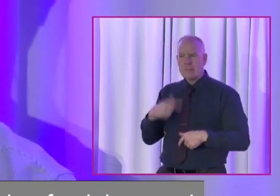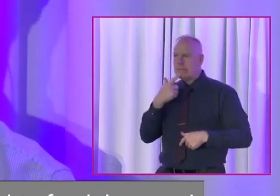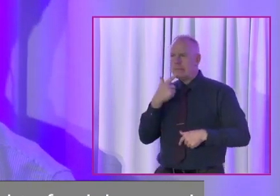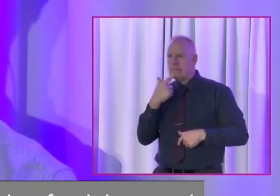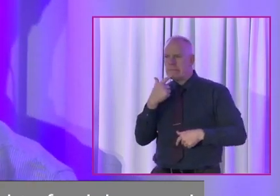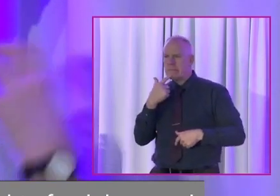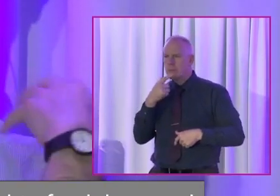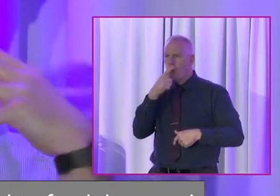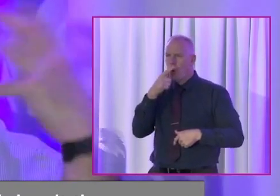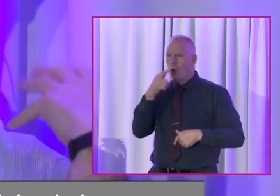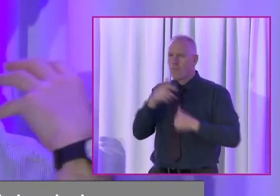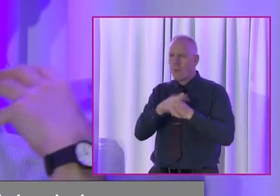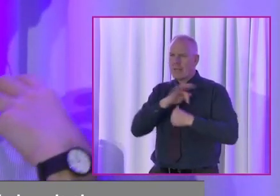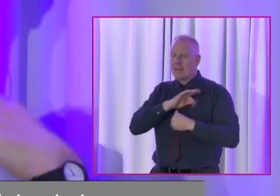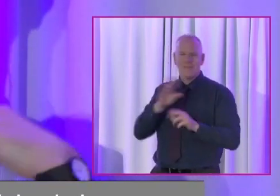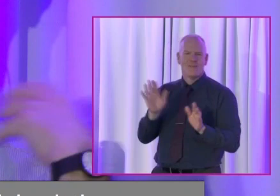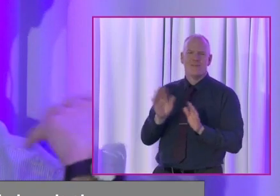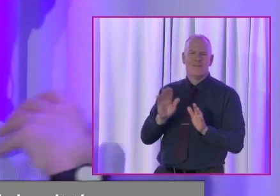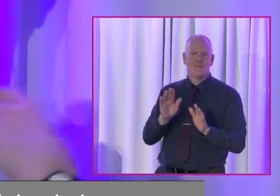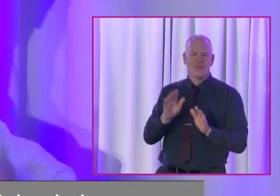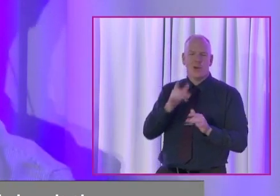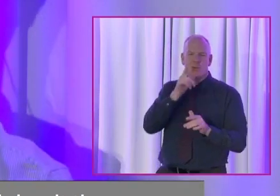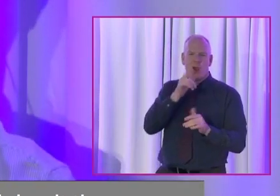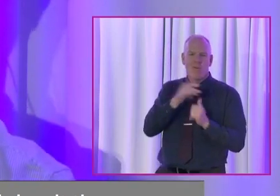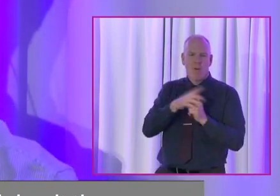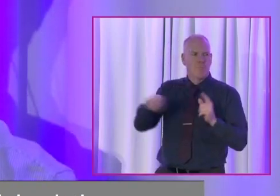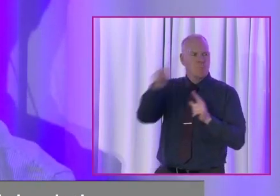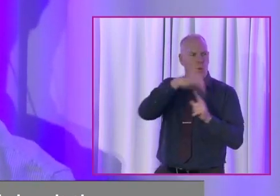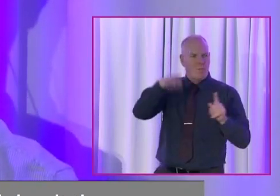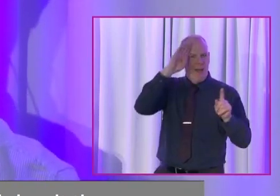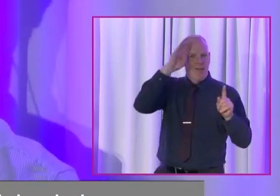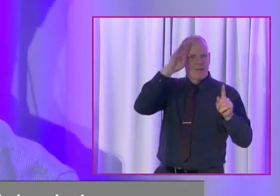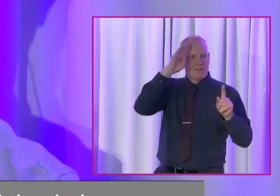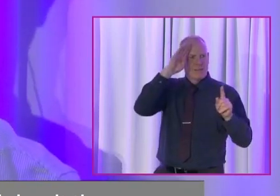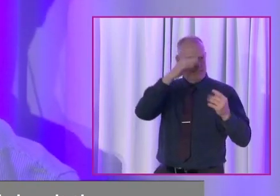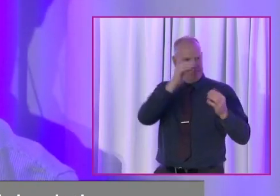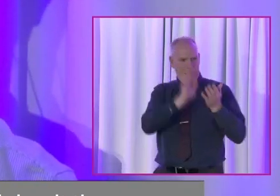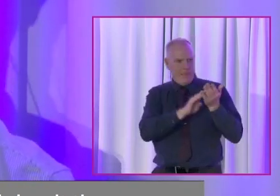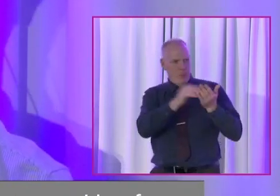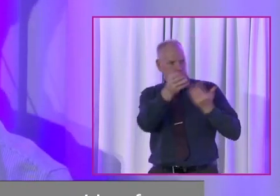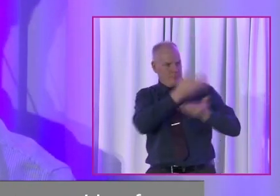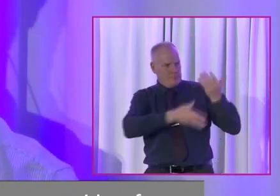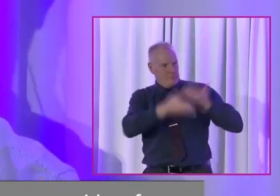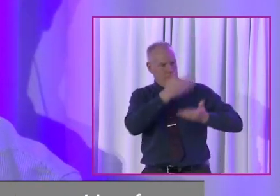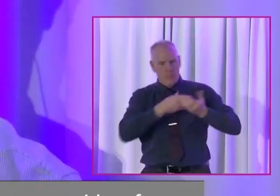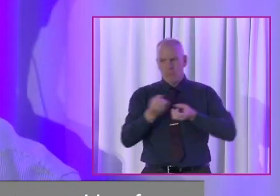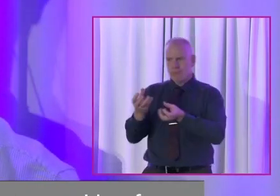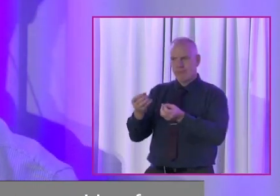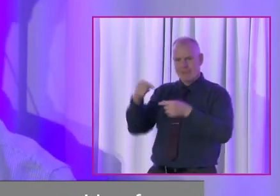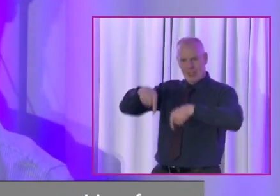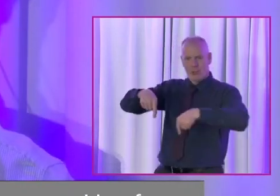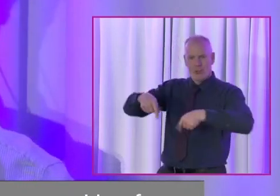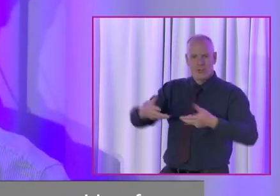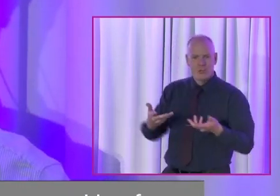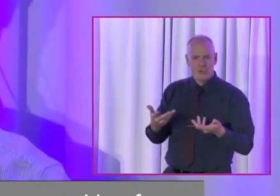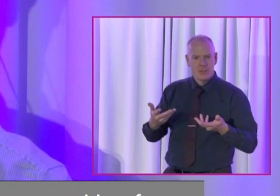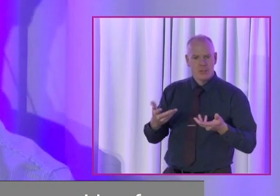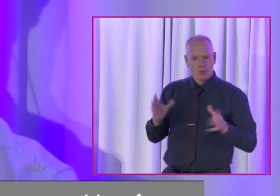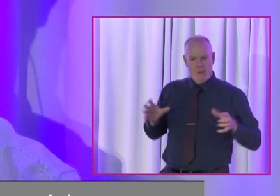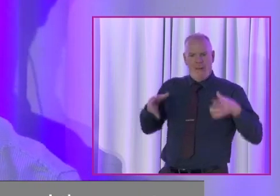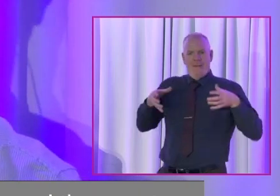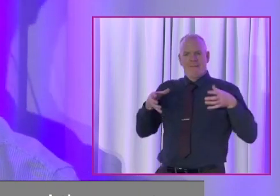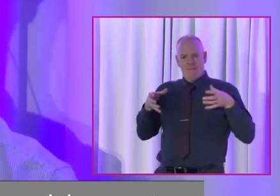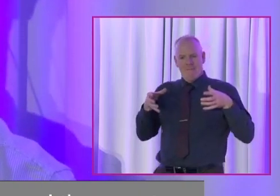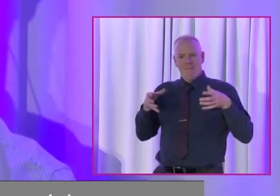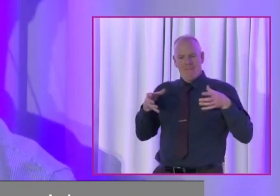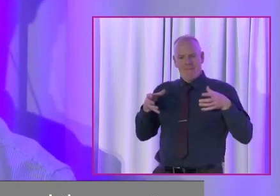not speaking for me. I'm speaking for the people that I'm listening to. The people from around the country. And, and our members and the collective. And that becomes a, a, a,